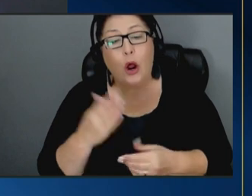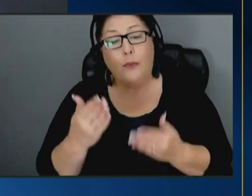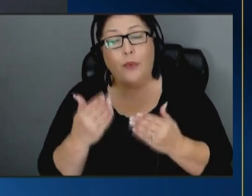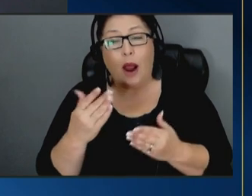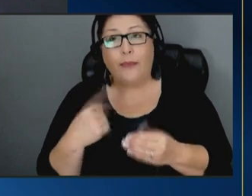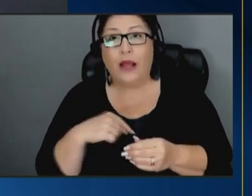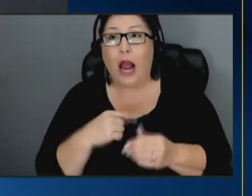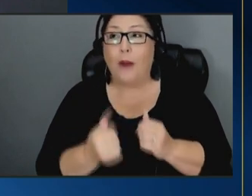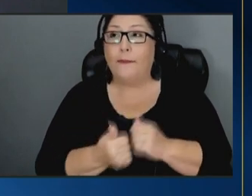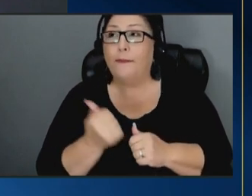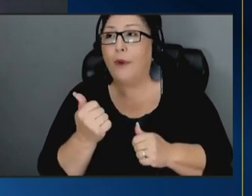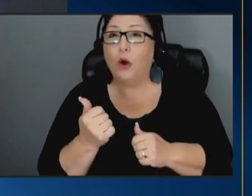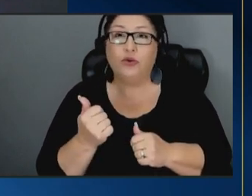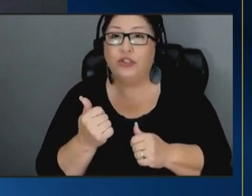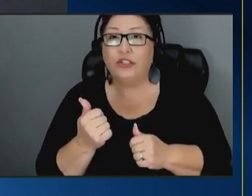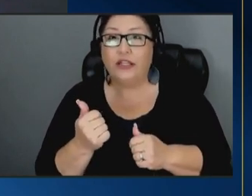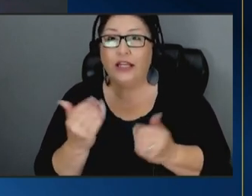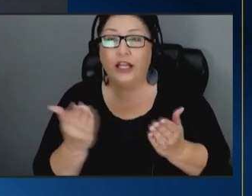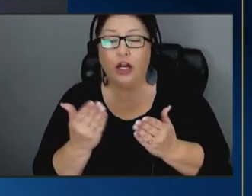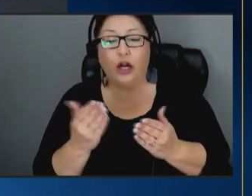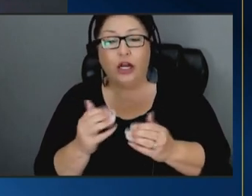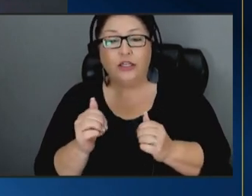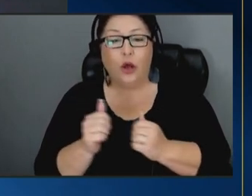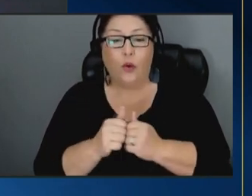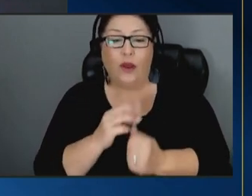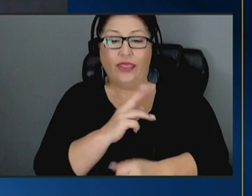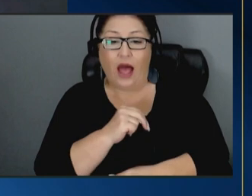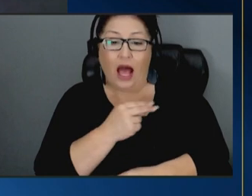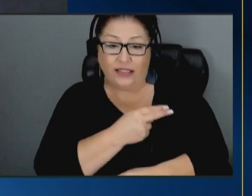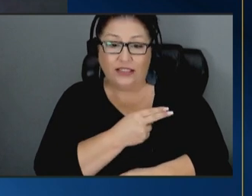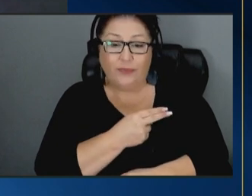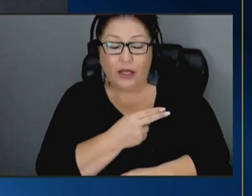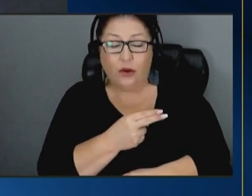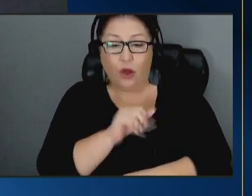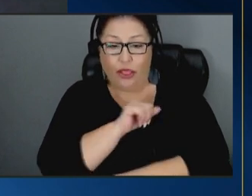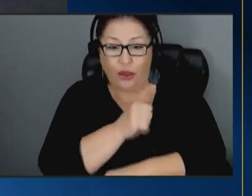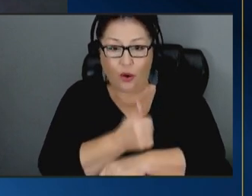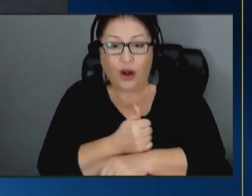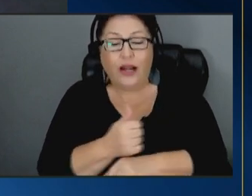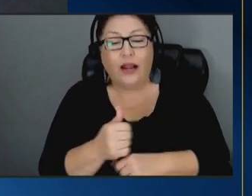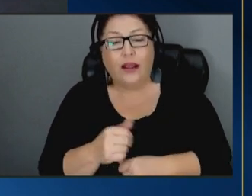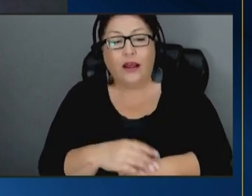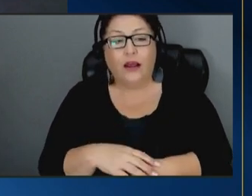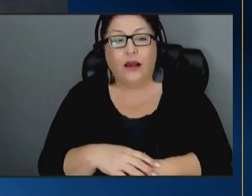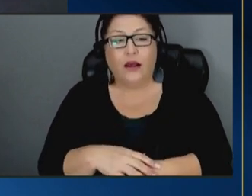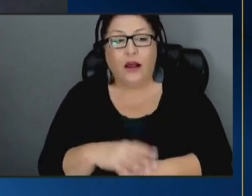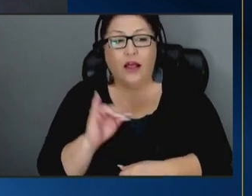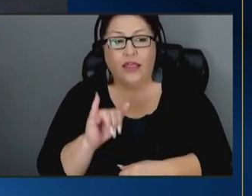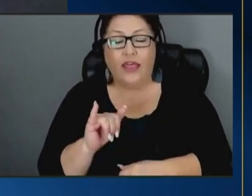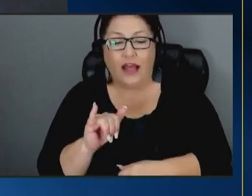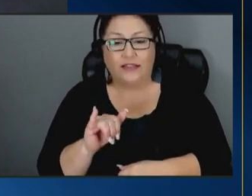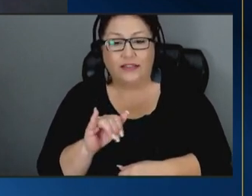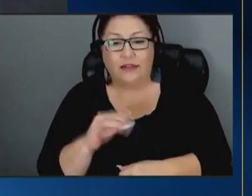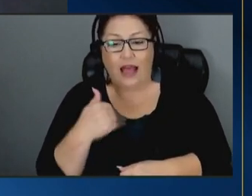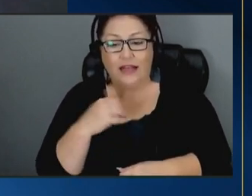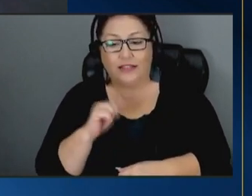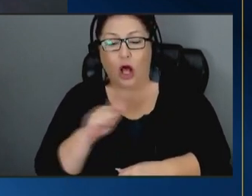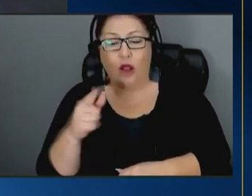intersect here is with our hospital churikina hospital authority which houses all of our behavioral health component